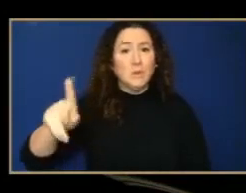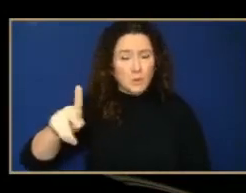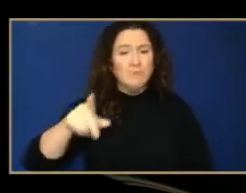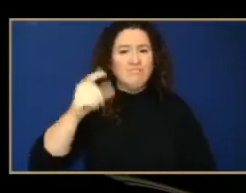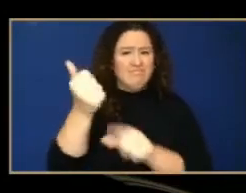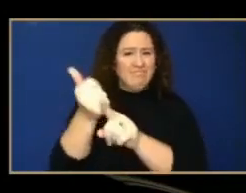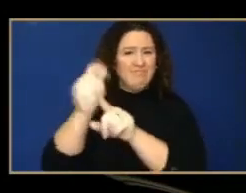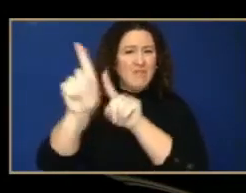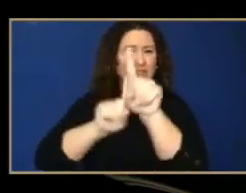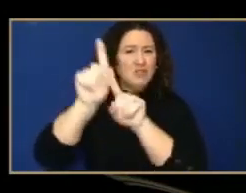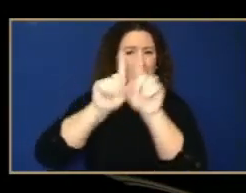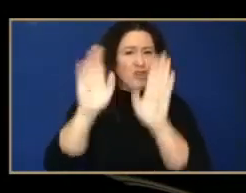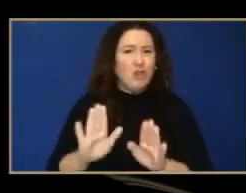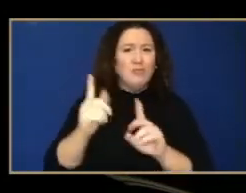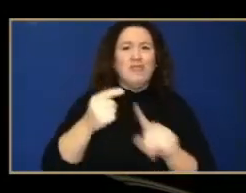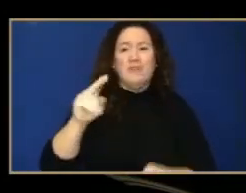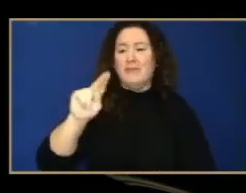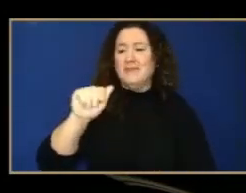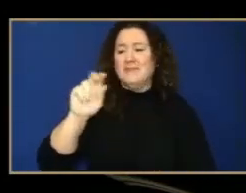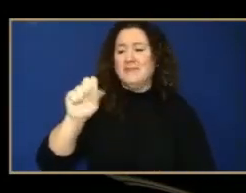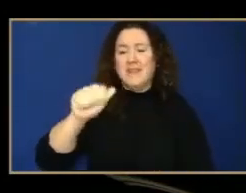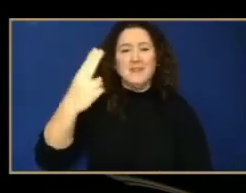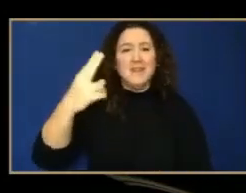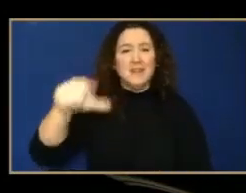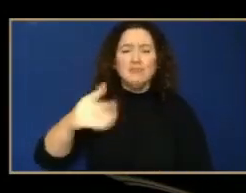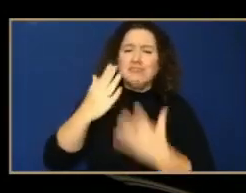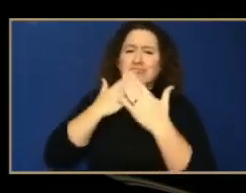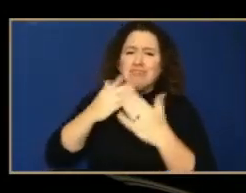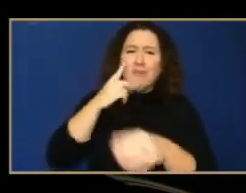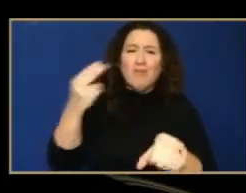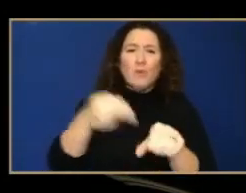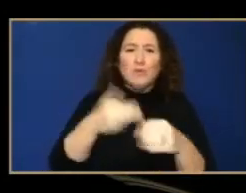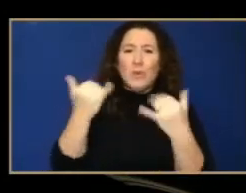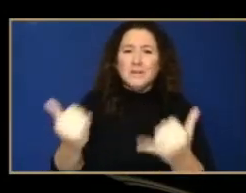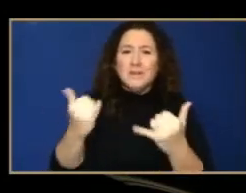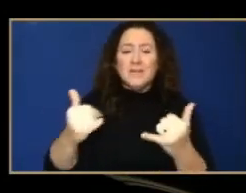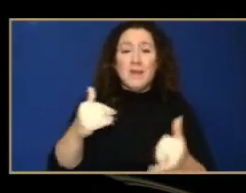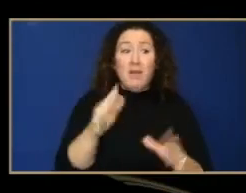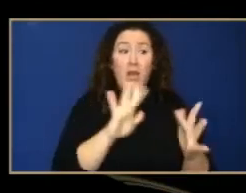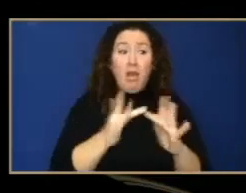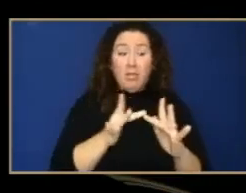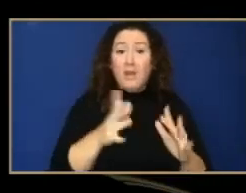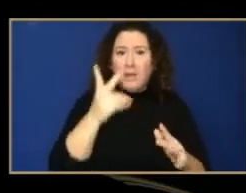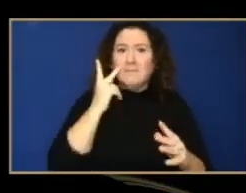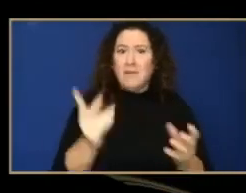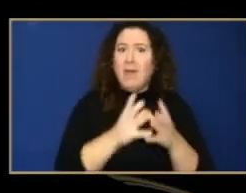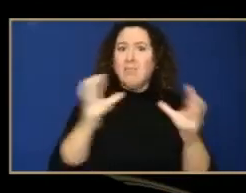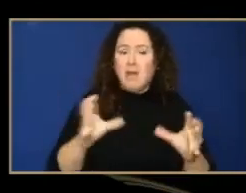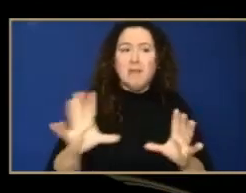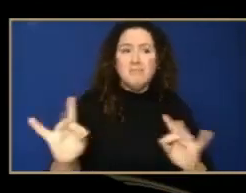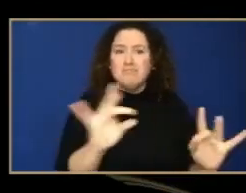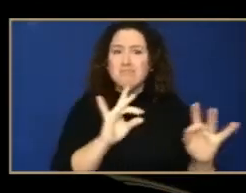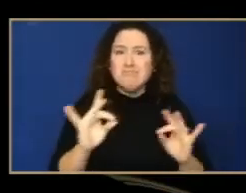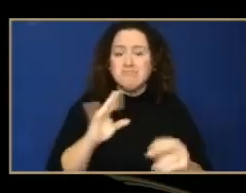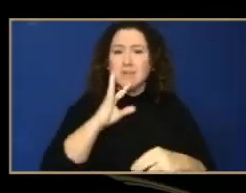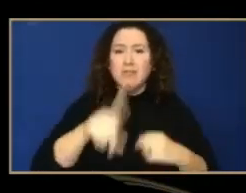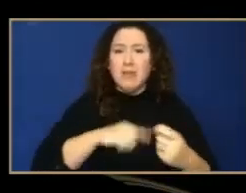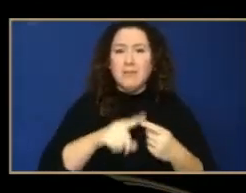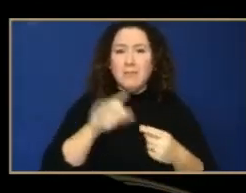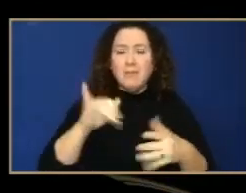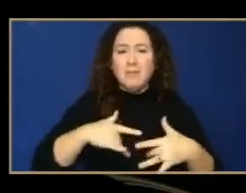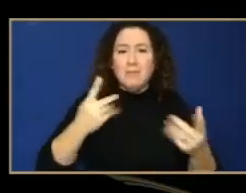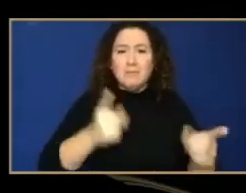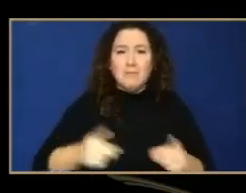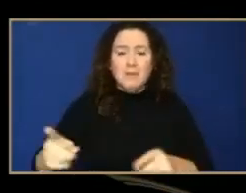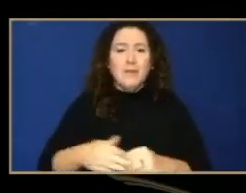been seeing so much buzz about the great conjunction of Saturn and Jupiter online. And can you share with us what's the science behind